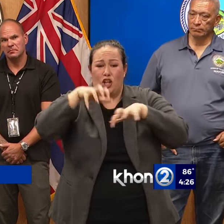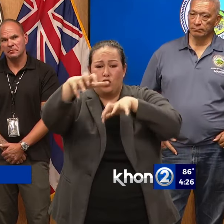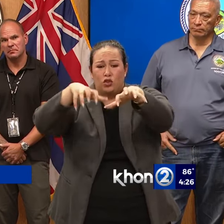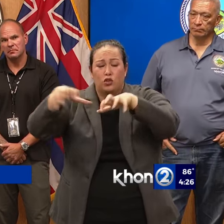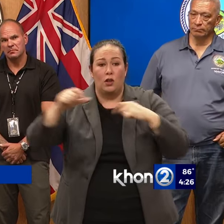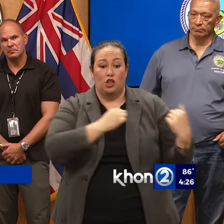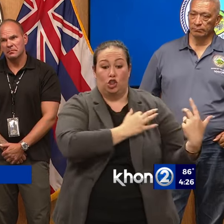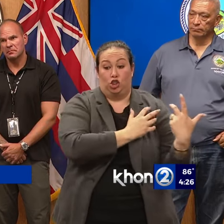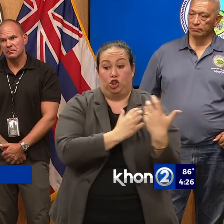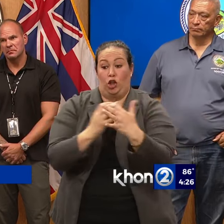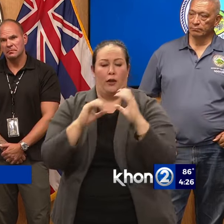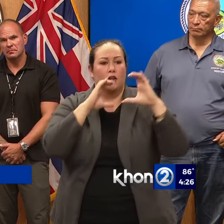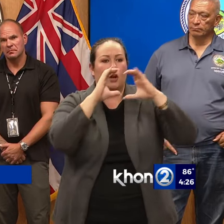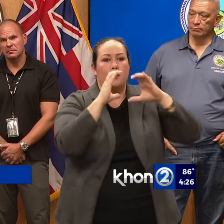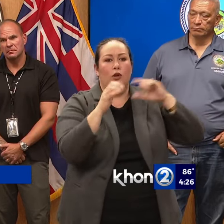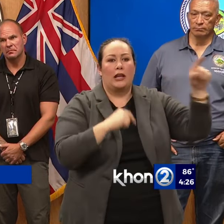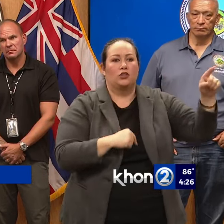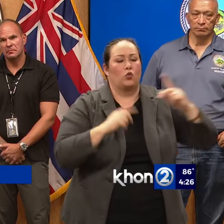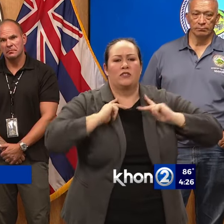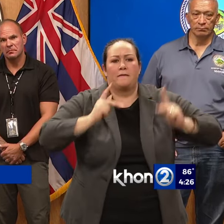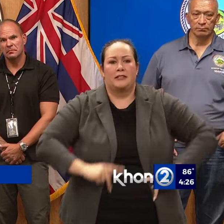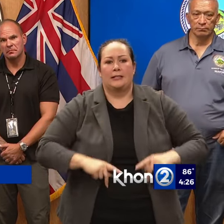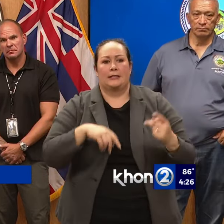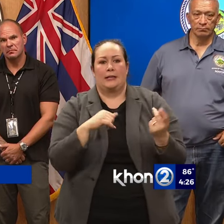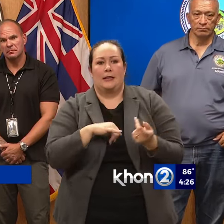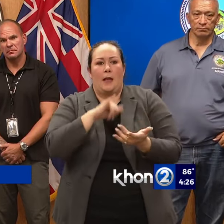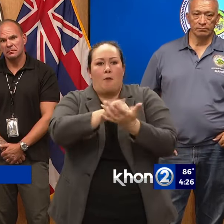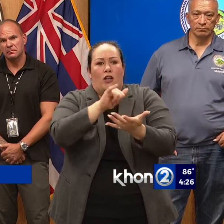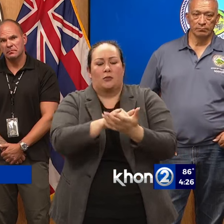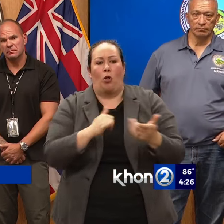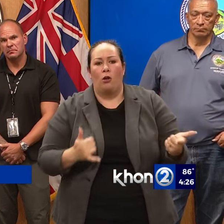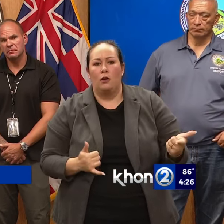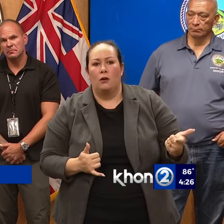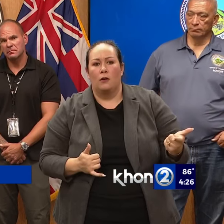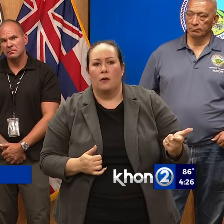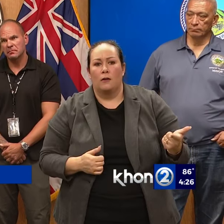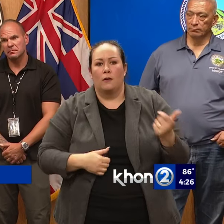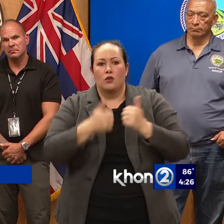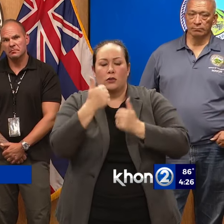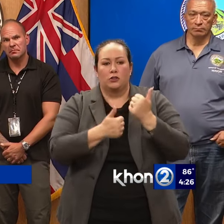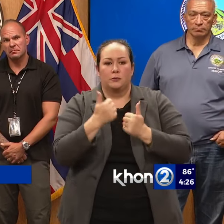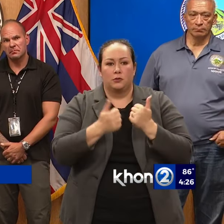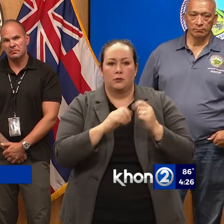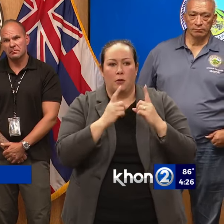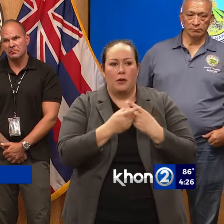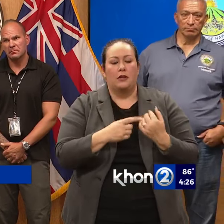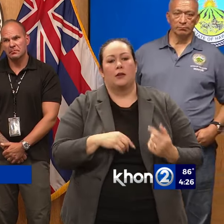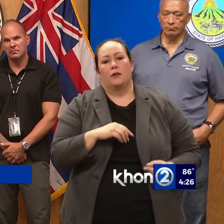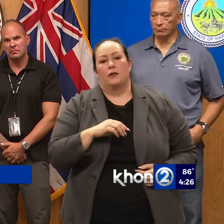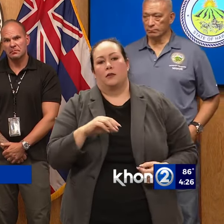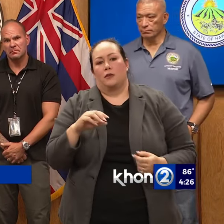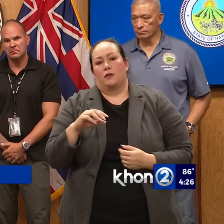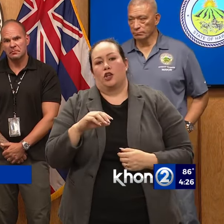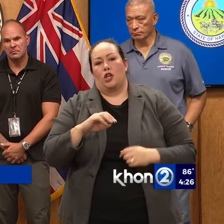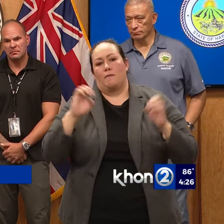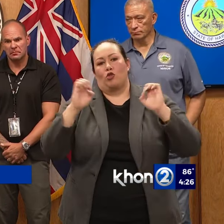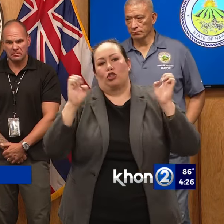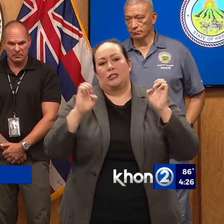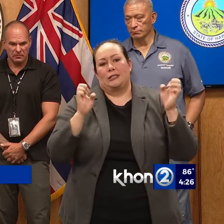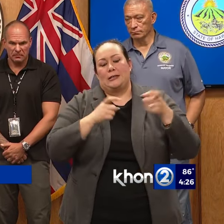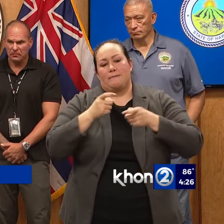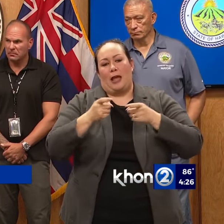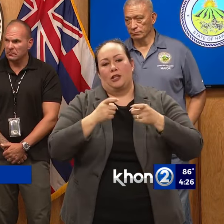who make those notifications were physically and nearly impossible. Who, I'm sorry, which department? Emergency Management Agency is responsible for that.